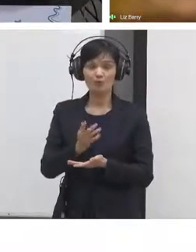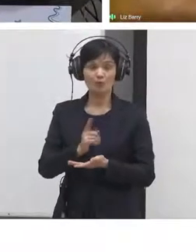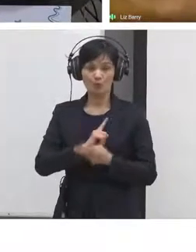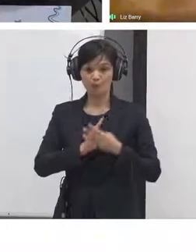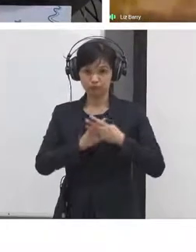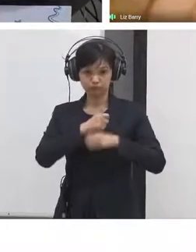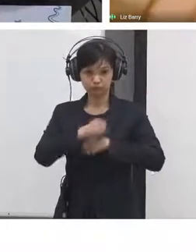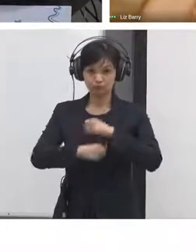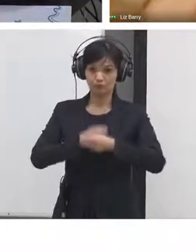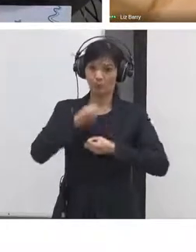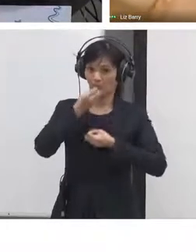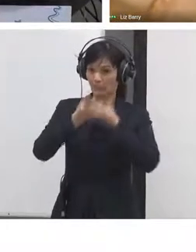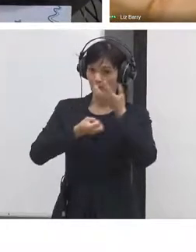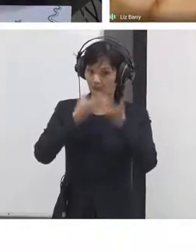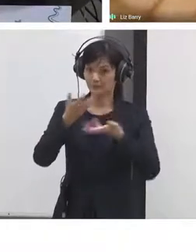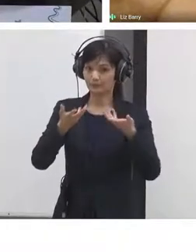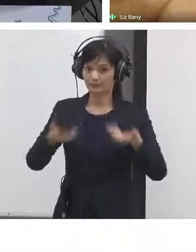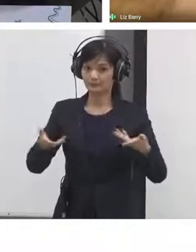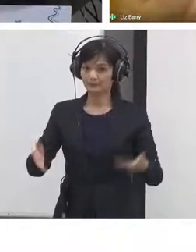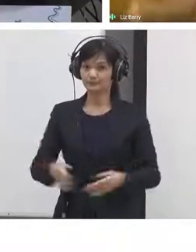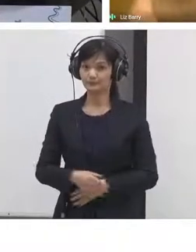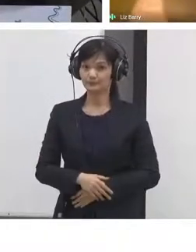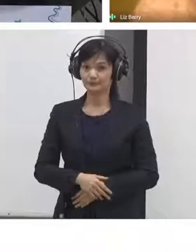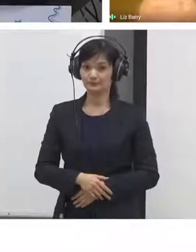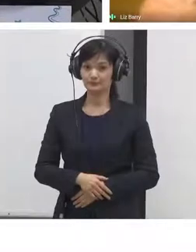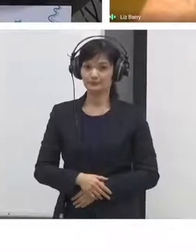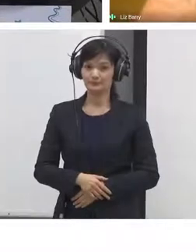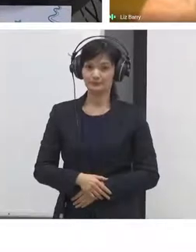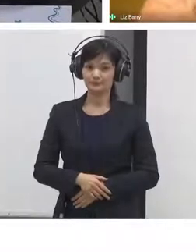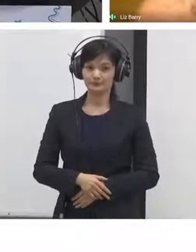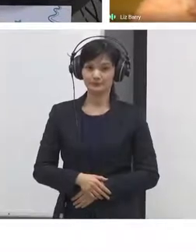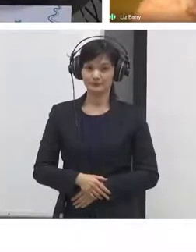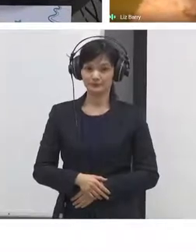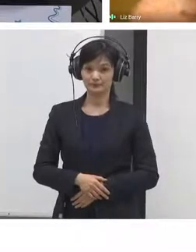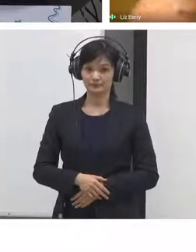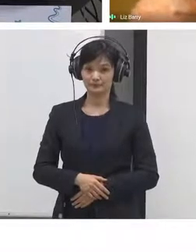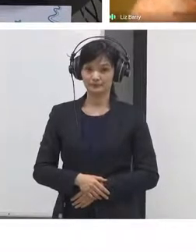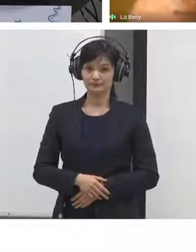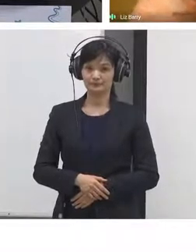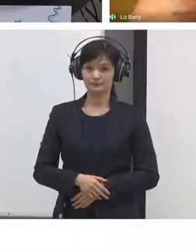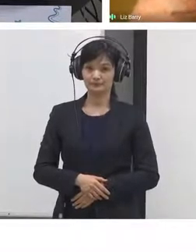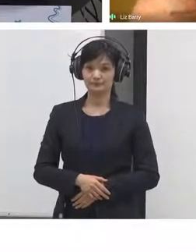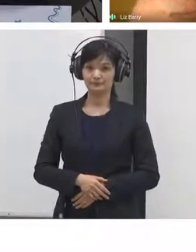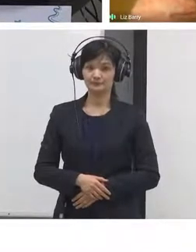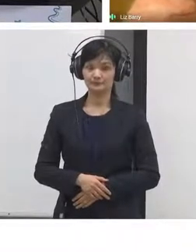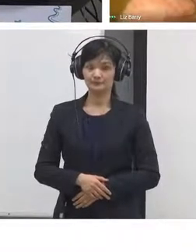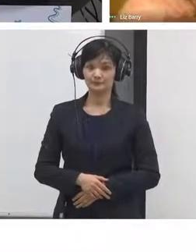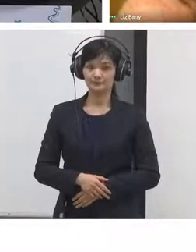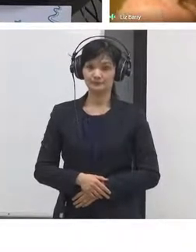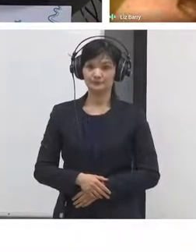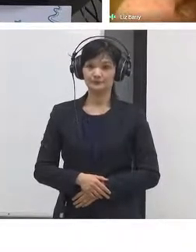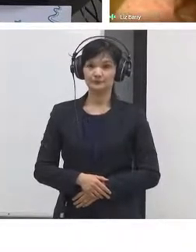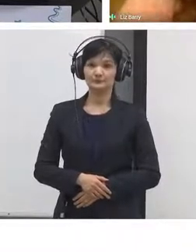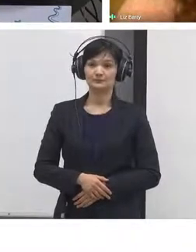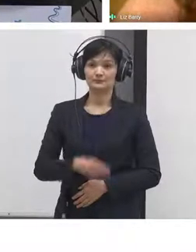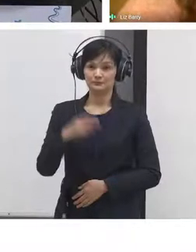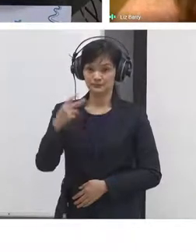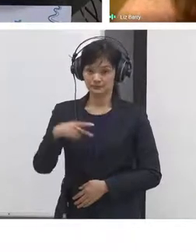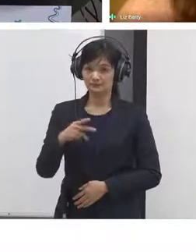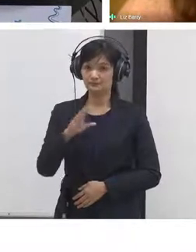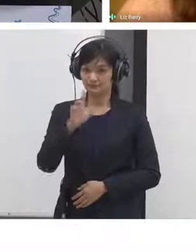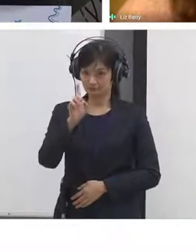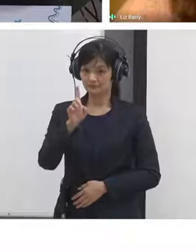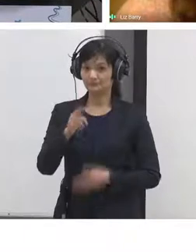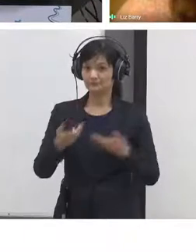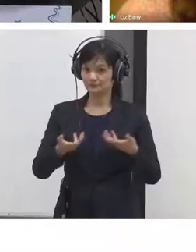One thing I'll bring up as kind of two sides to the coin. We can't have one without the other. which is within